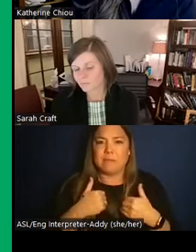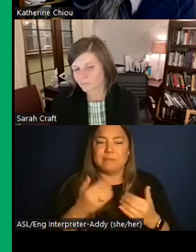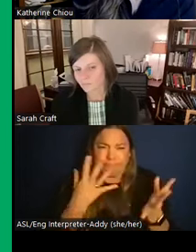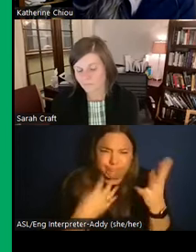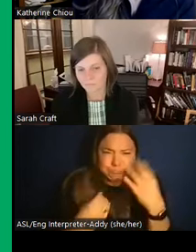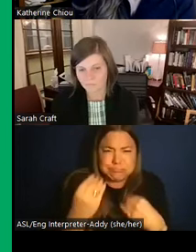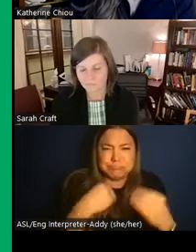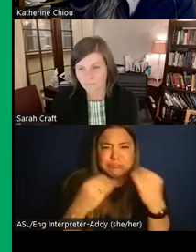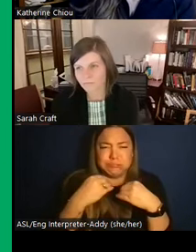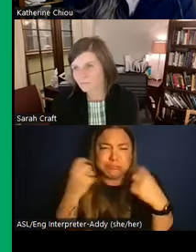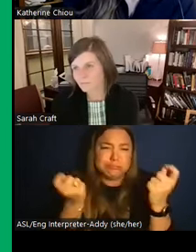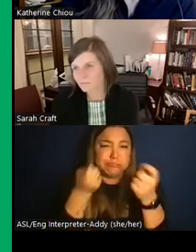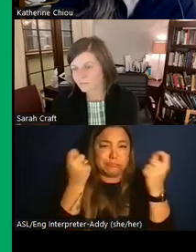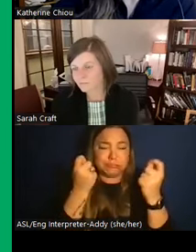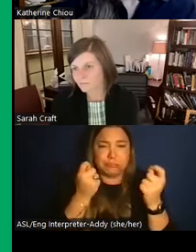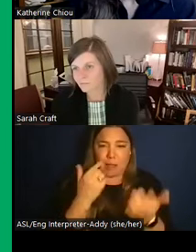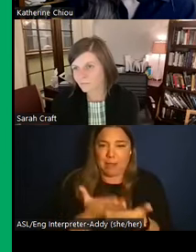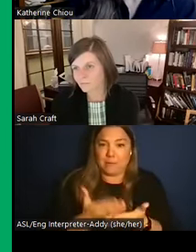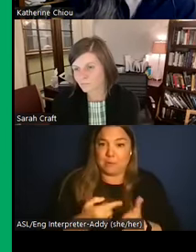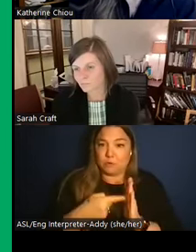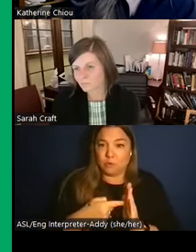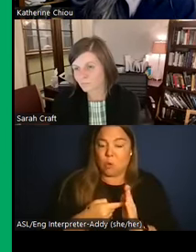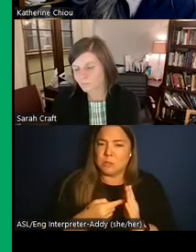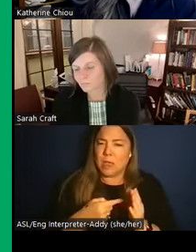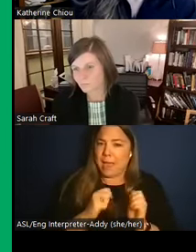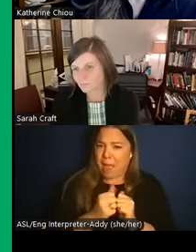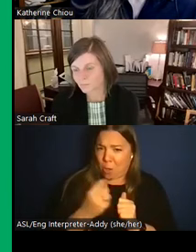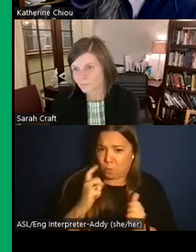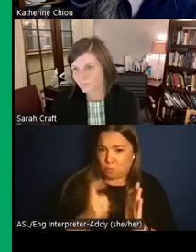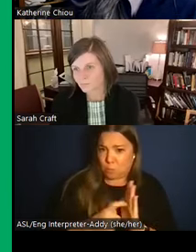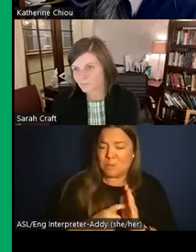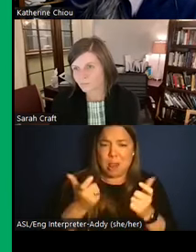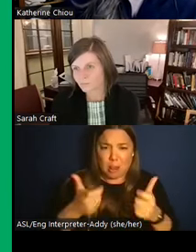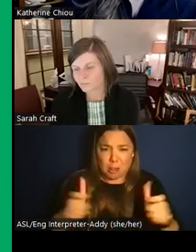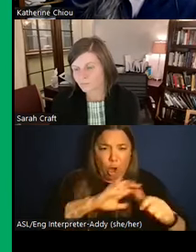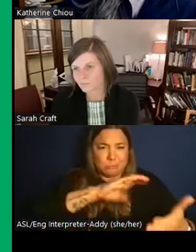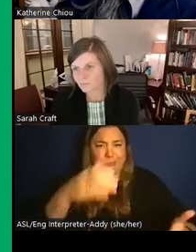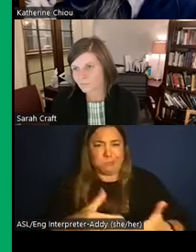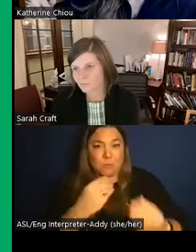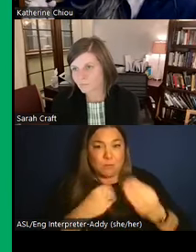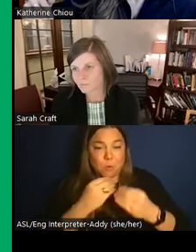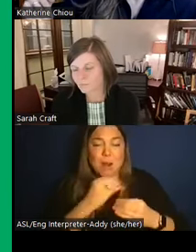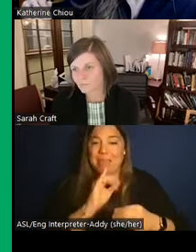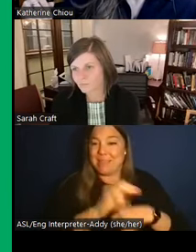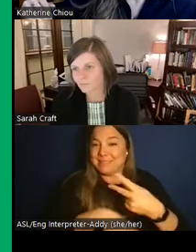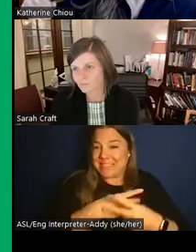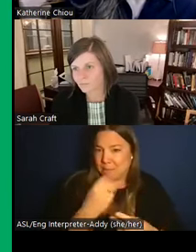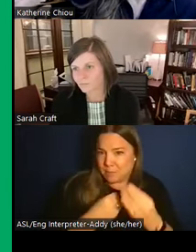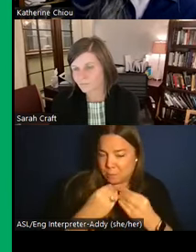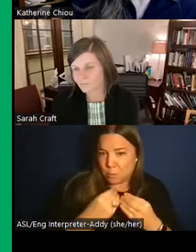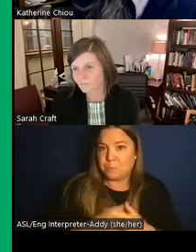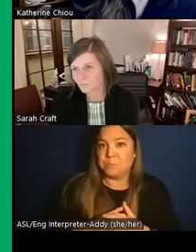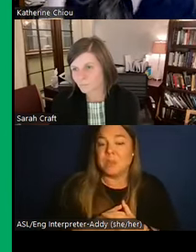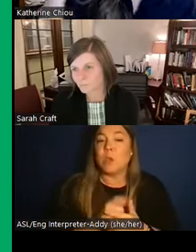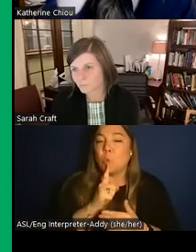that's marked by not only a large amount of food, but also the type of food, they were very much taking resources from the